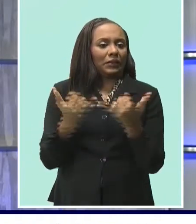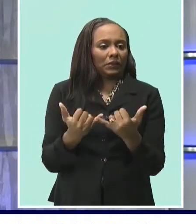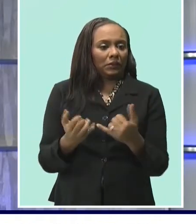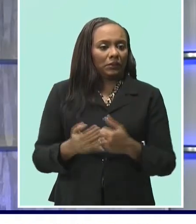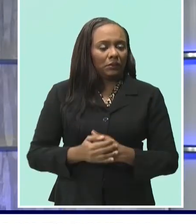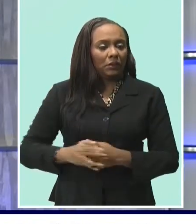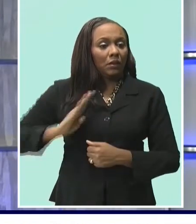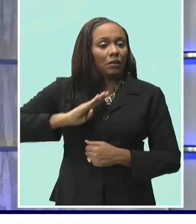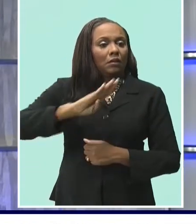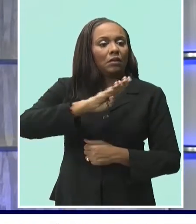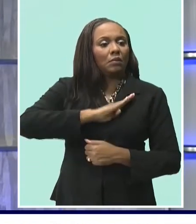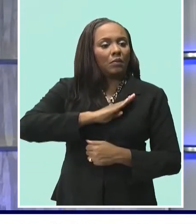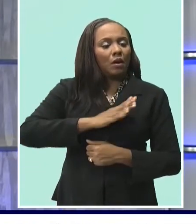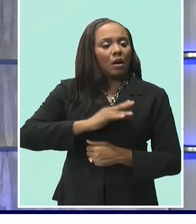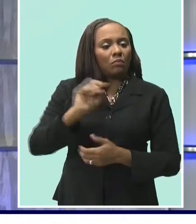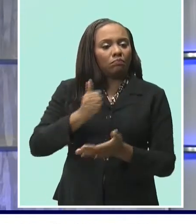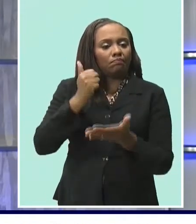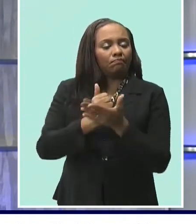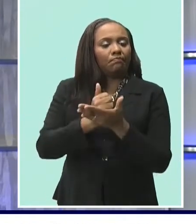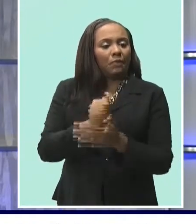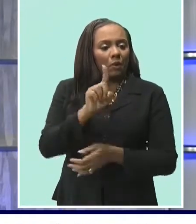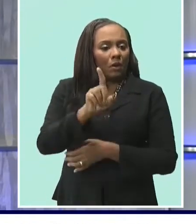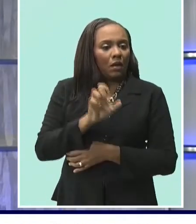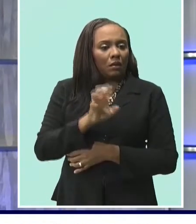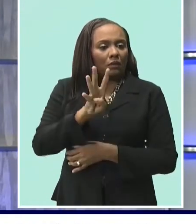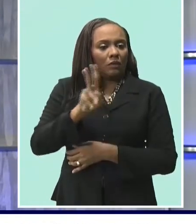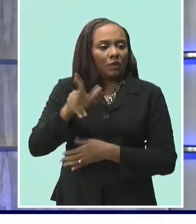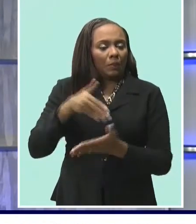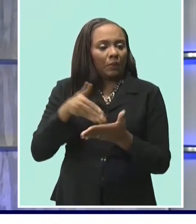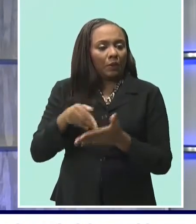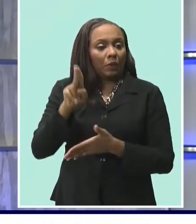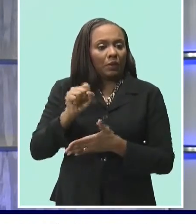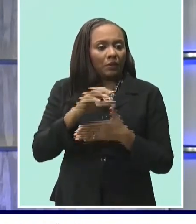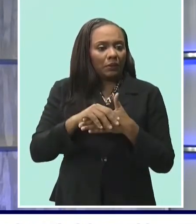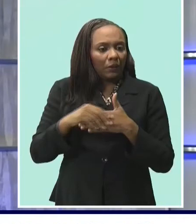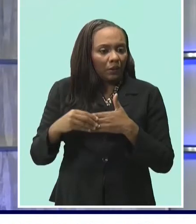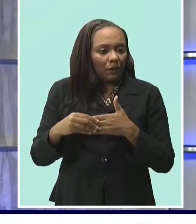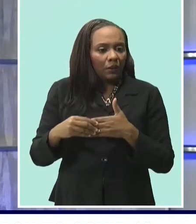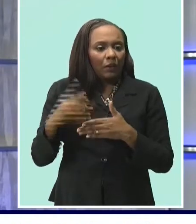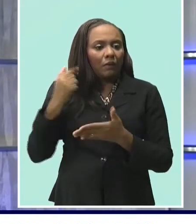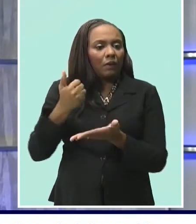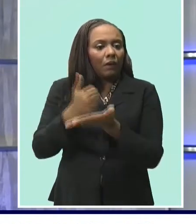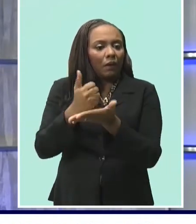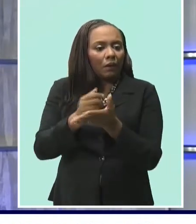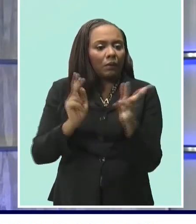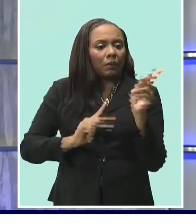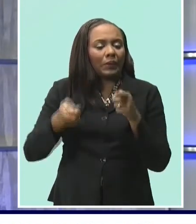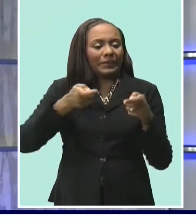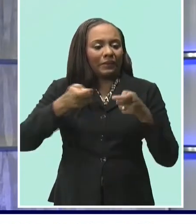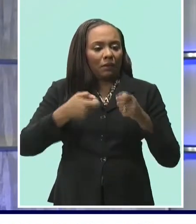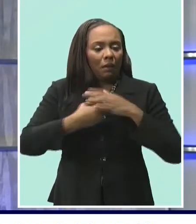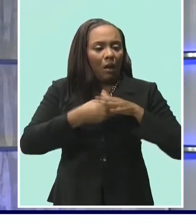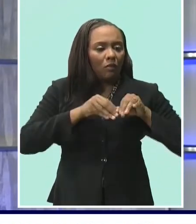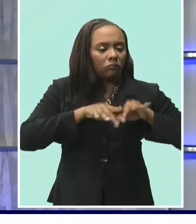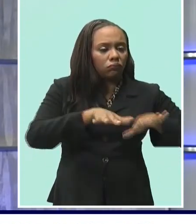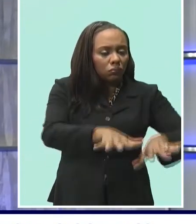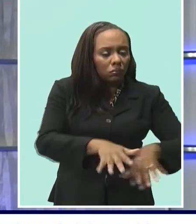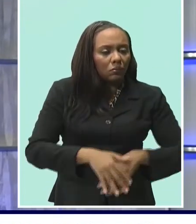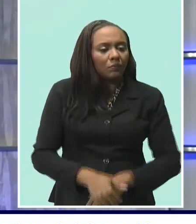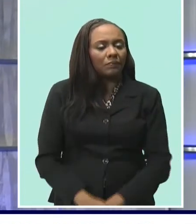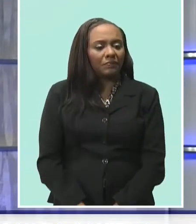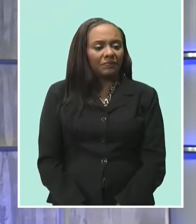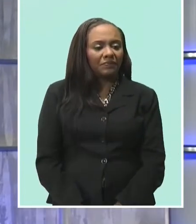directors has approved $143 million U.S. dollars as part of a package of assistance to help the region cope with the